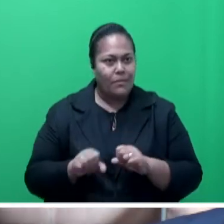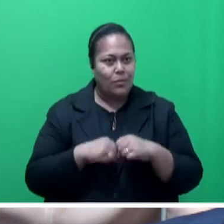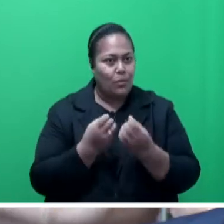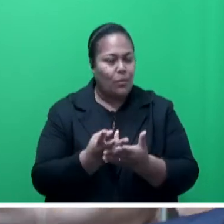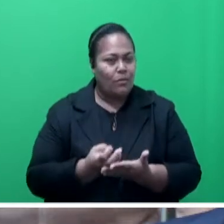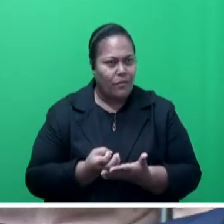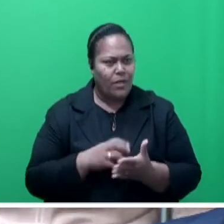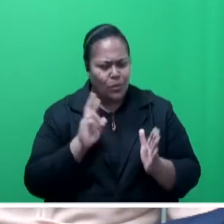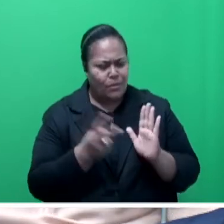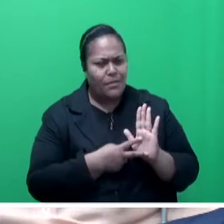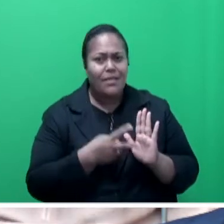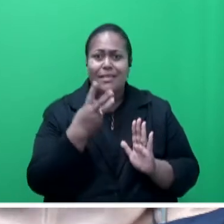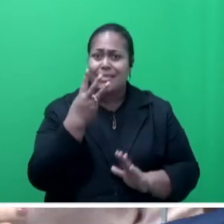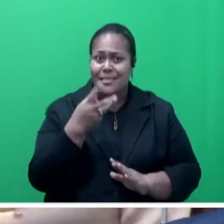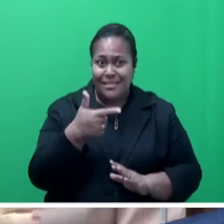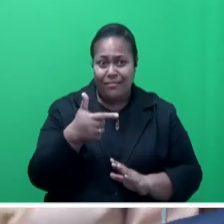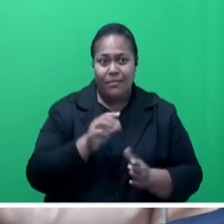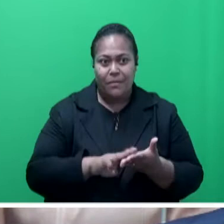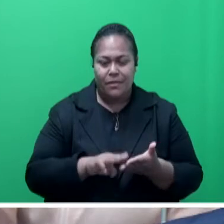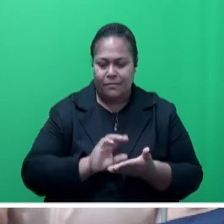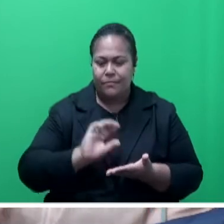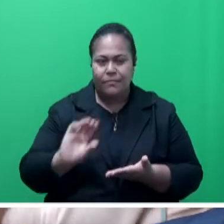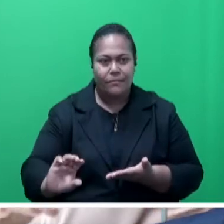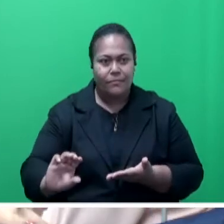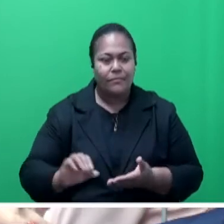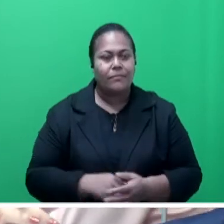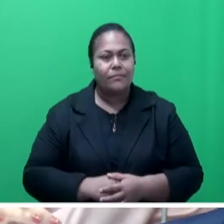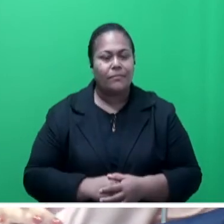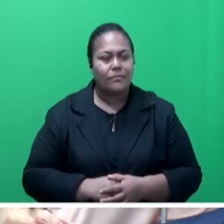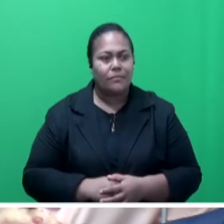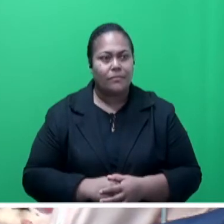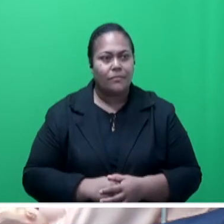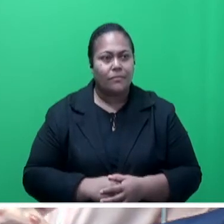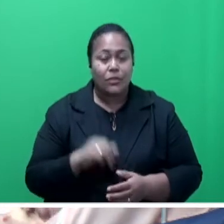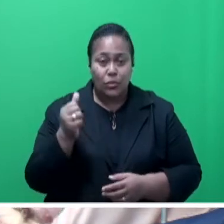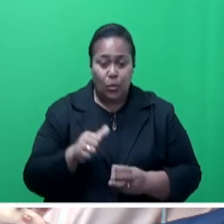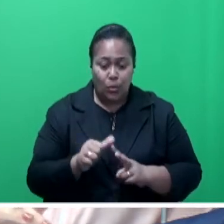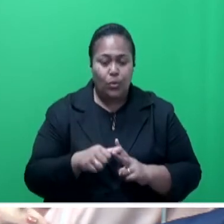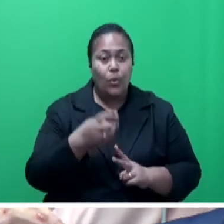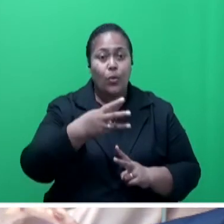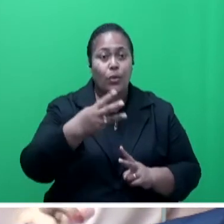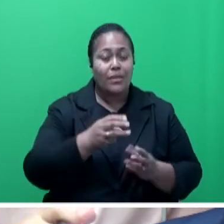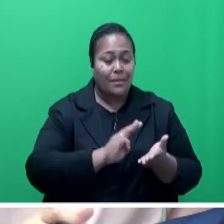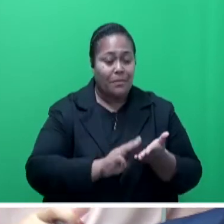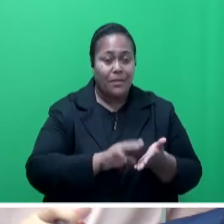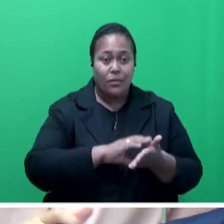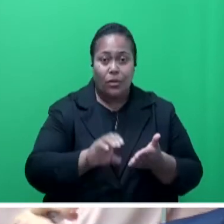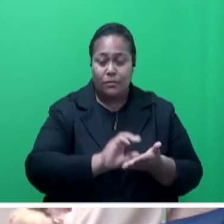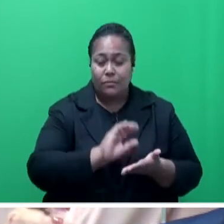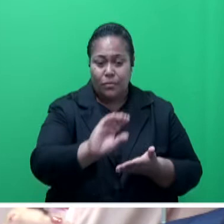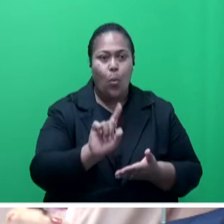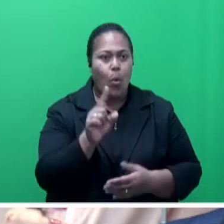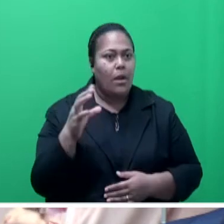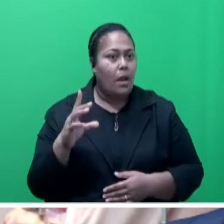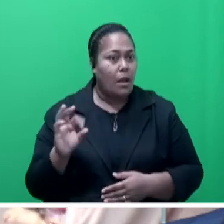that $7 million has been allocated. We also, Mr. Speaker, sir, we've allocated $13 million as a $100 one-off payment